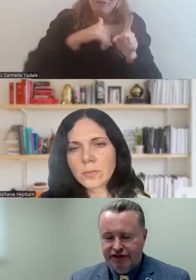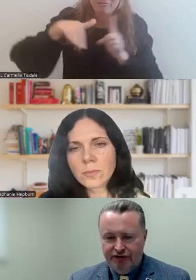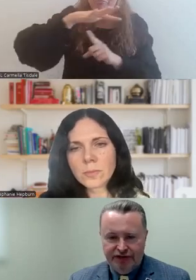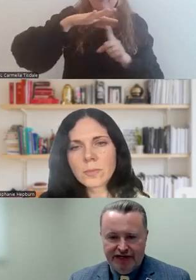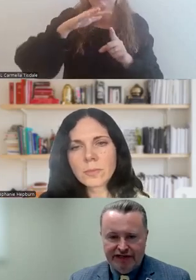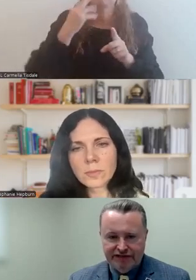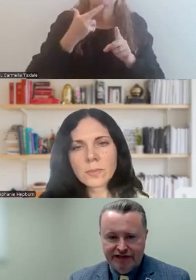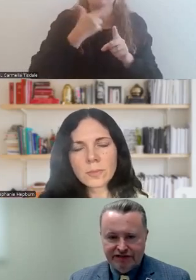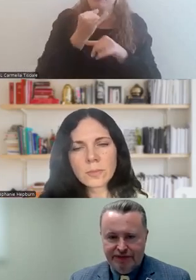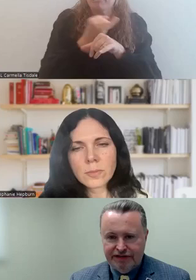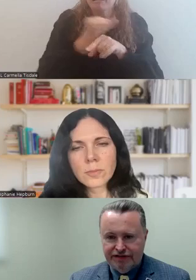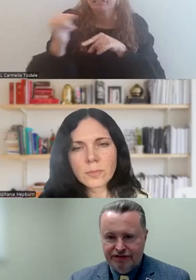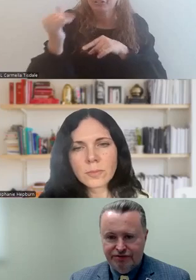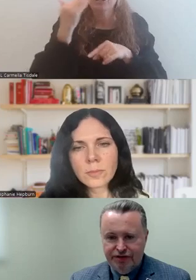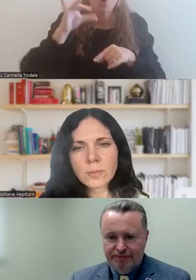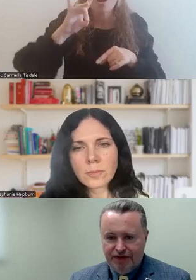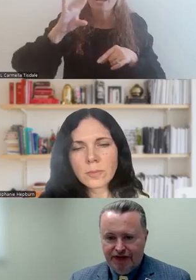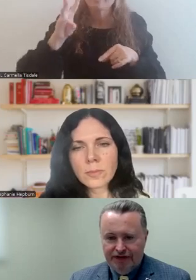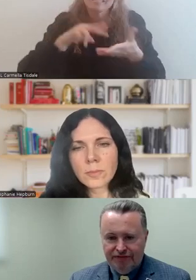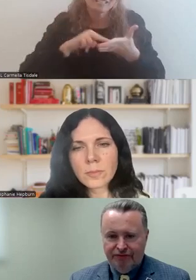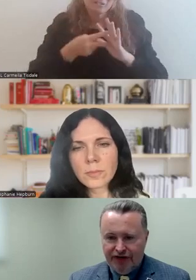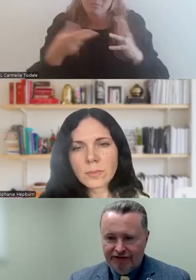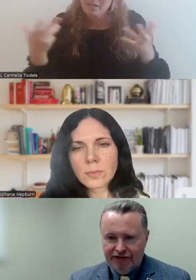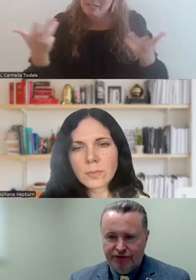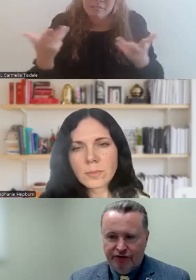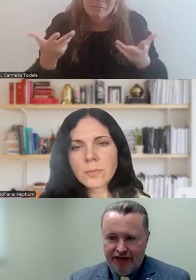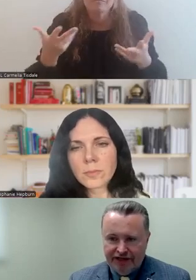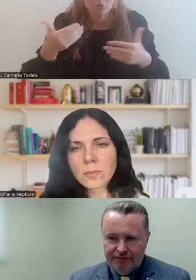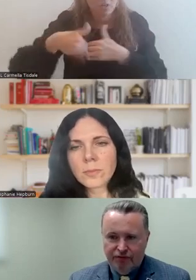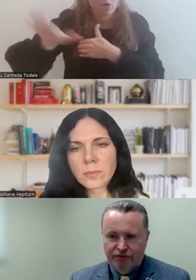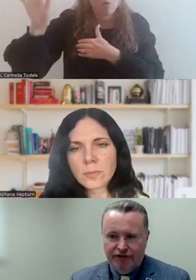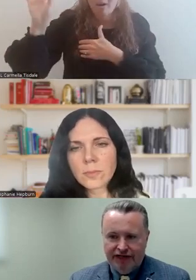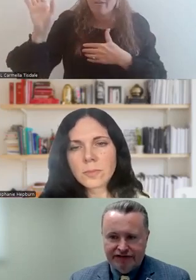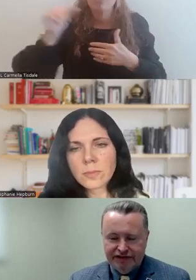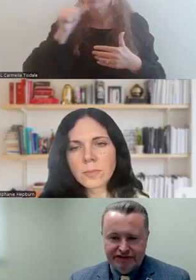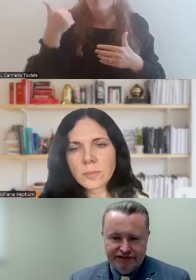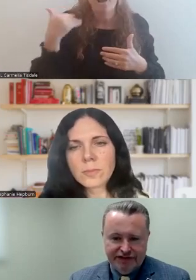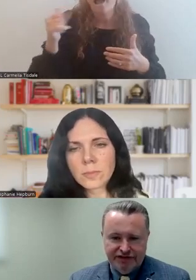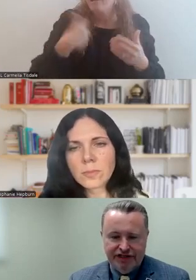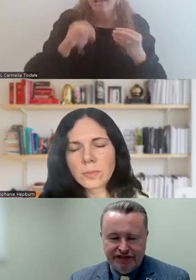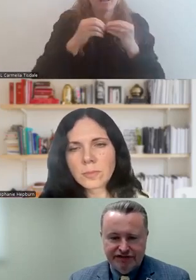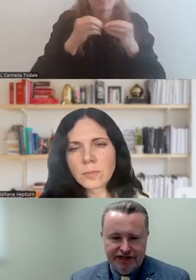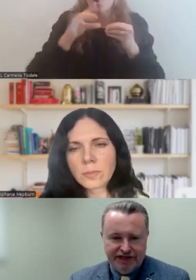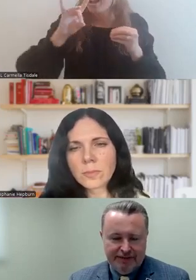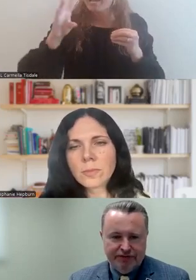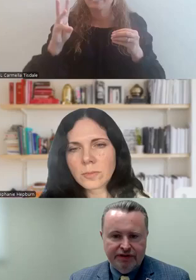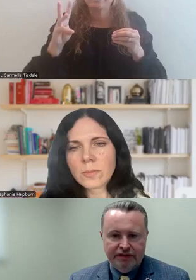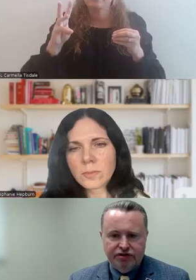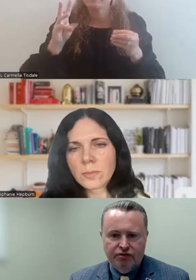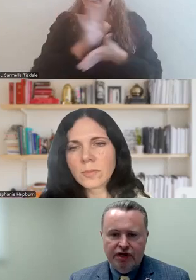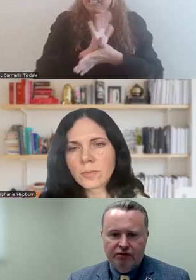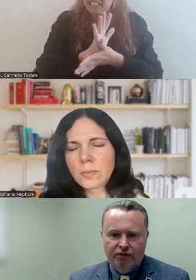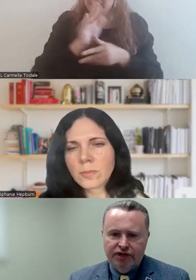industry and know that 86 means to get rid of it, we don't have it anymore, 86 the cheese, that